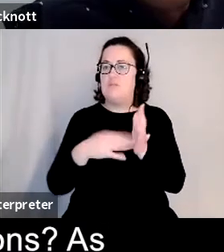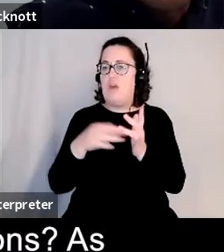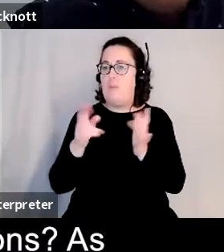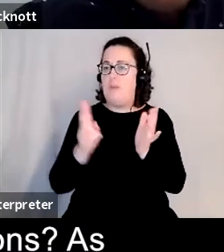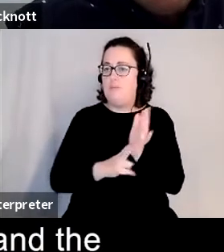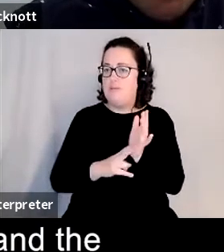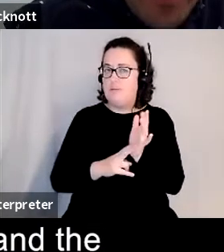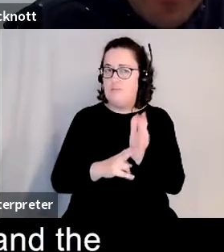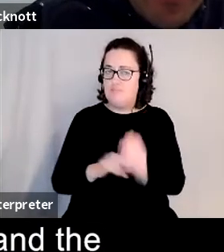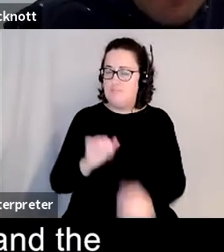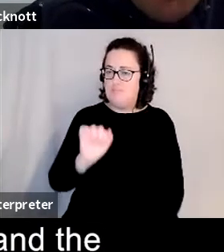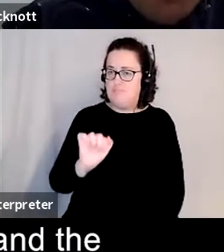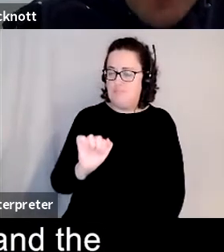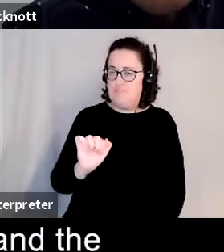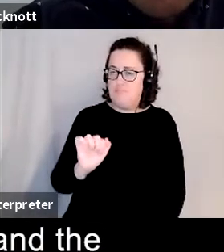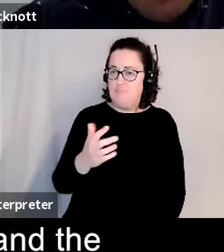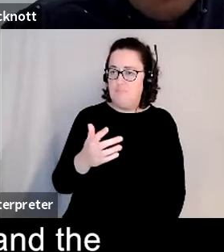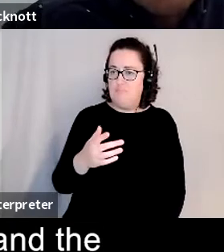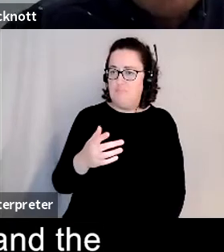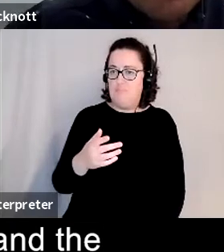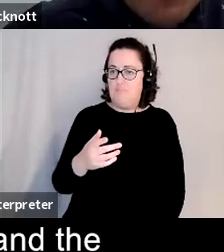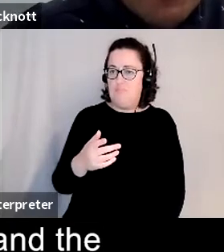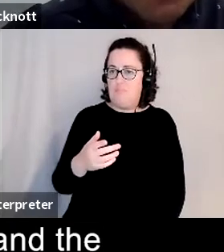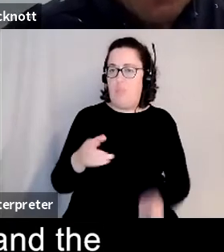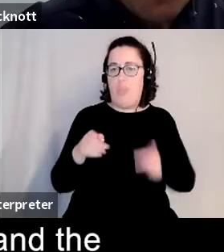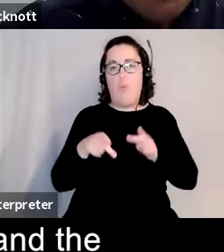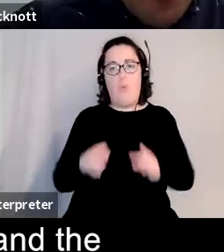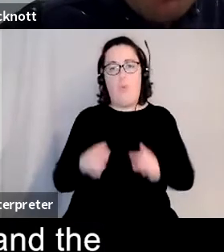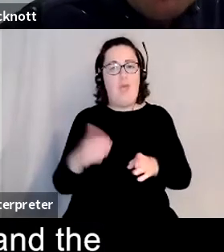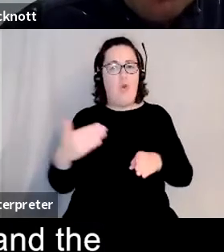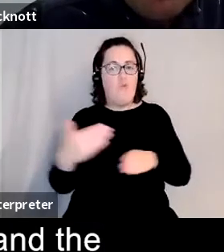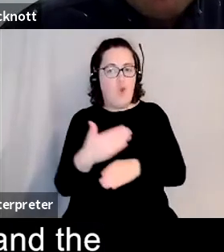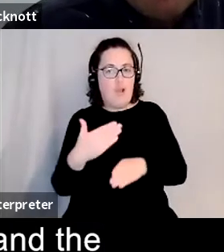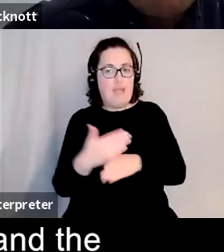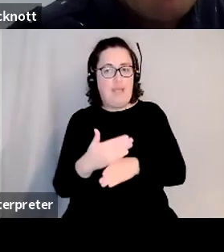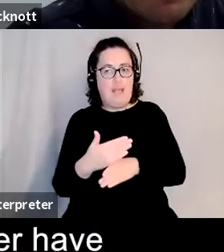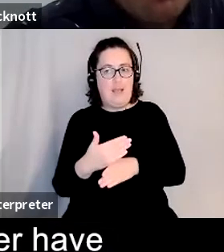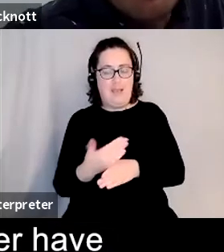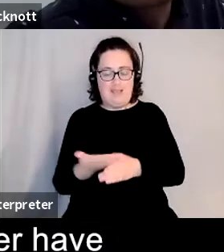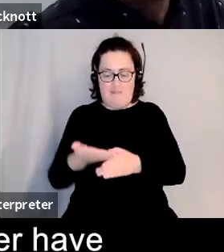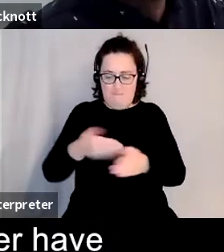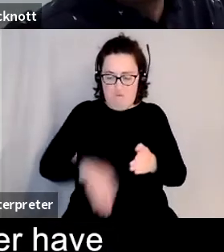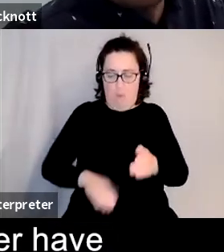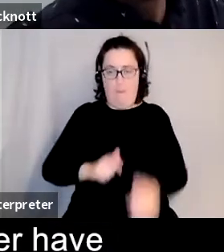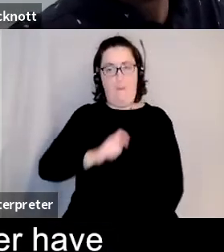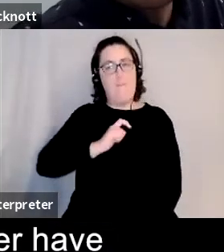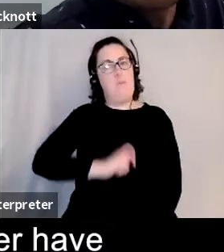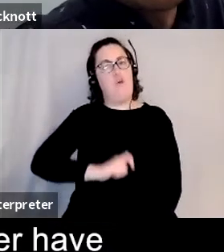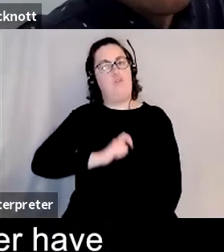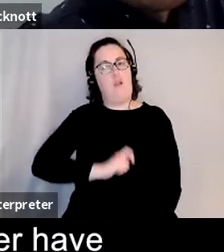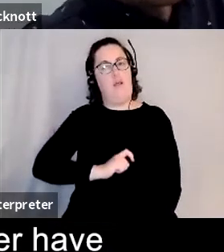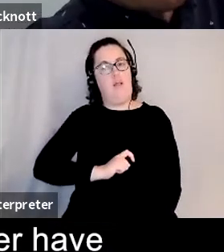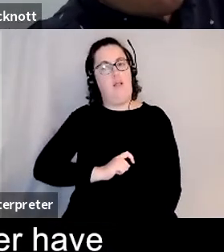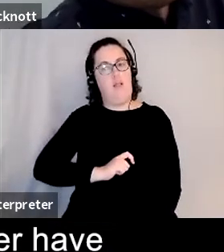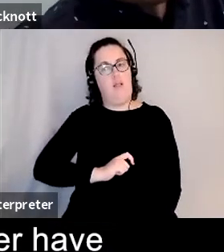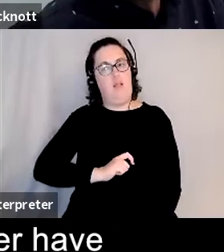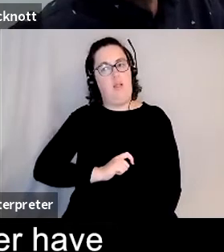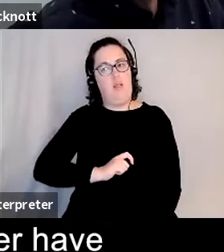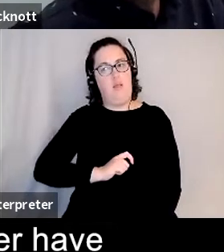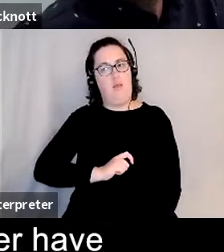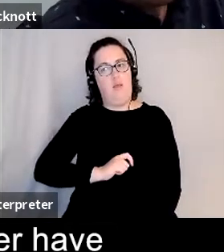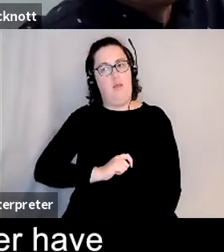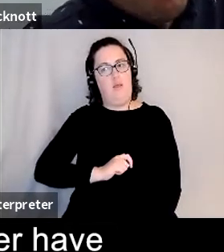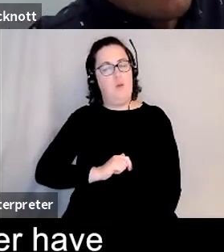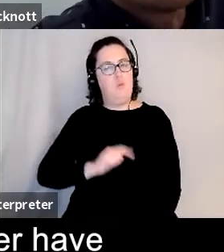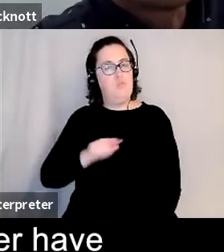before it's always you know that the way you work and the nature of your work comes from from a very personal flex do you ever have the